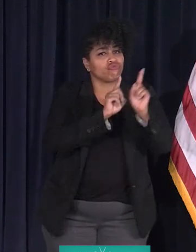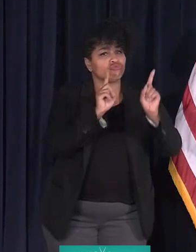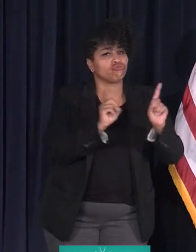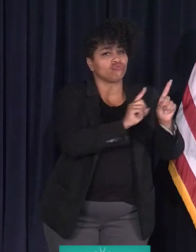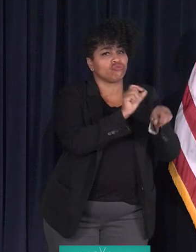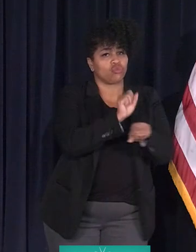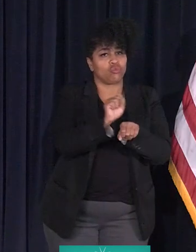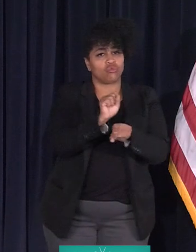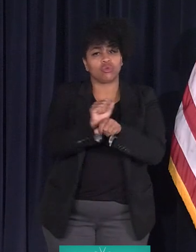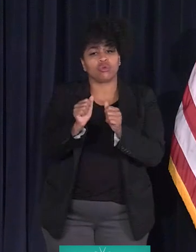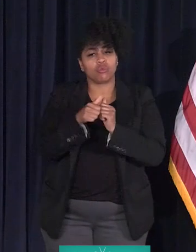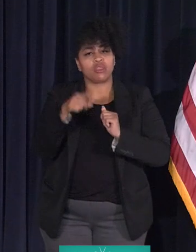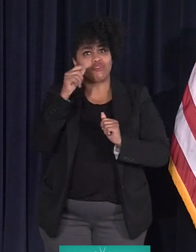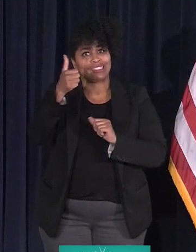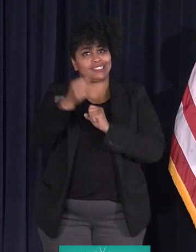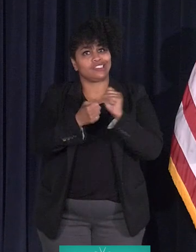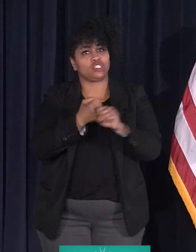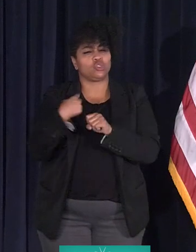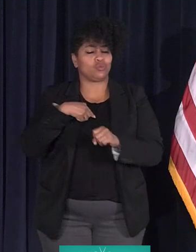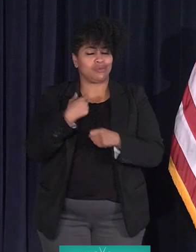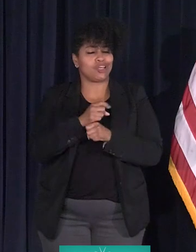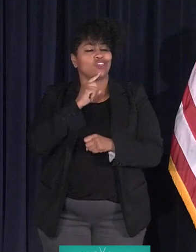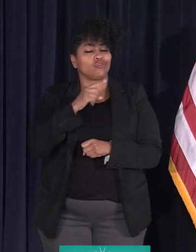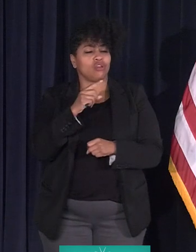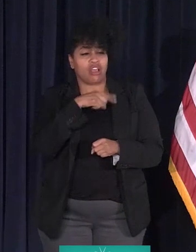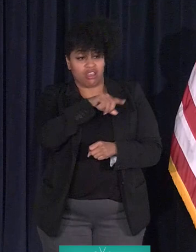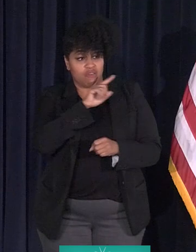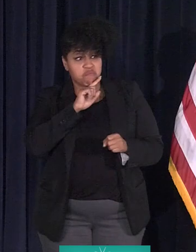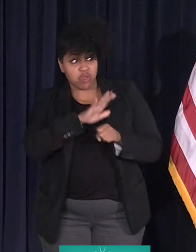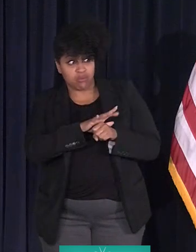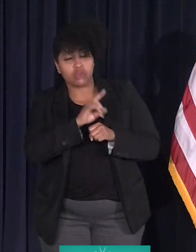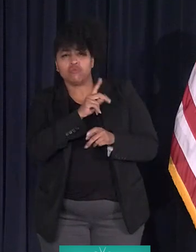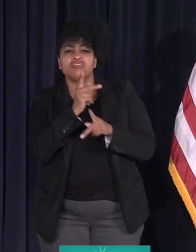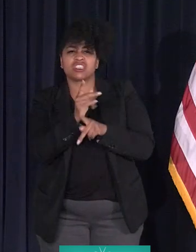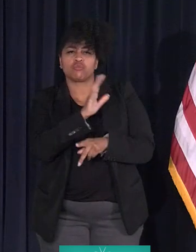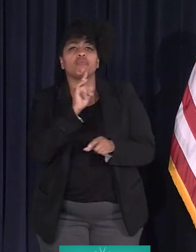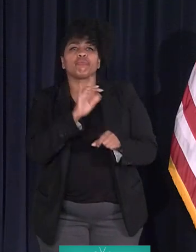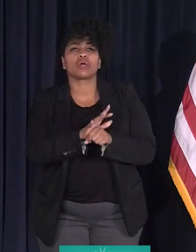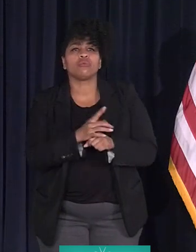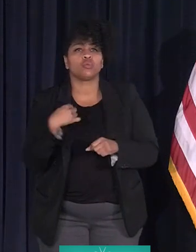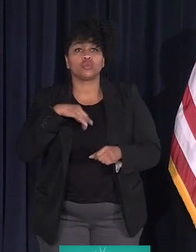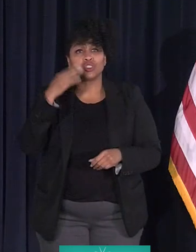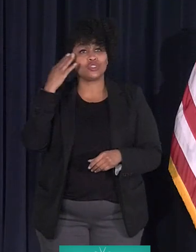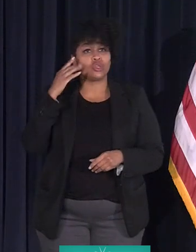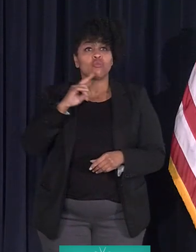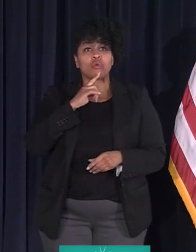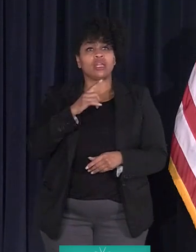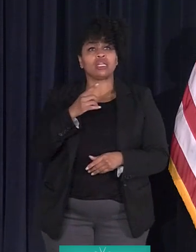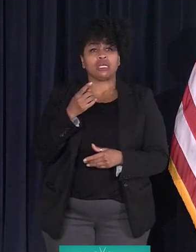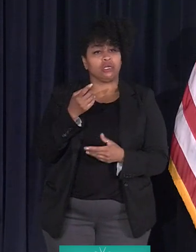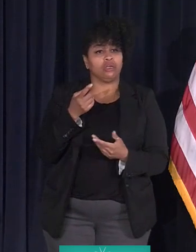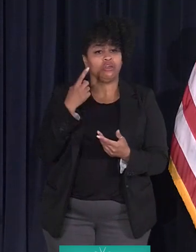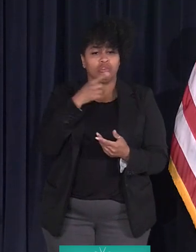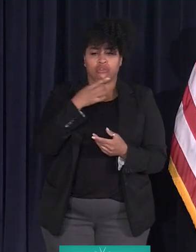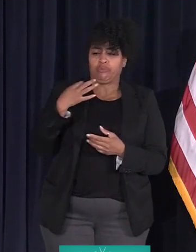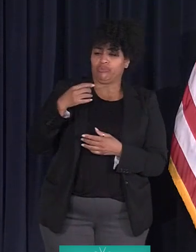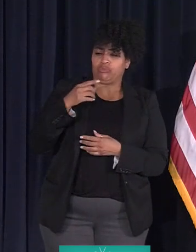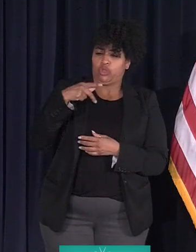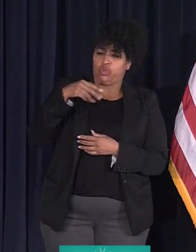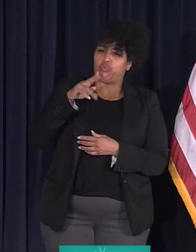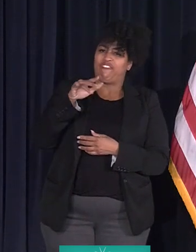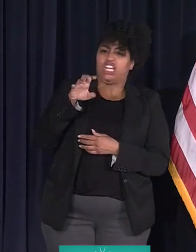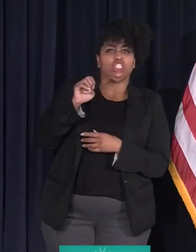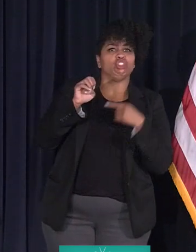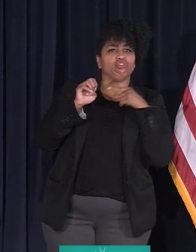We make sure promises are kept. We know that it is a privilege to do business in the city of Detroit. And with that privilege comes a